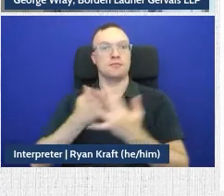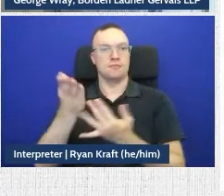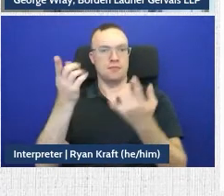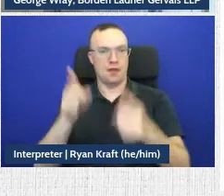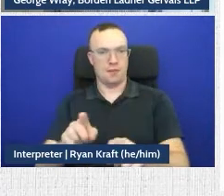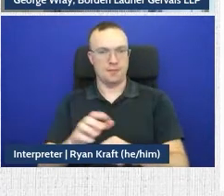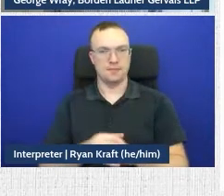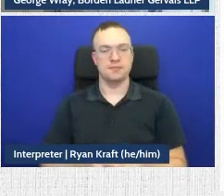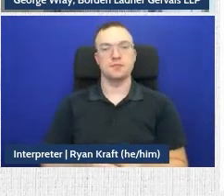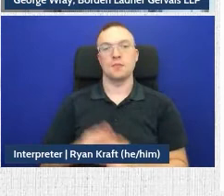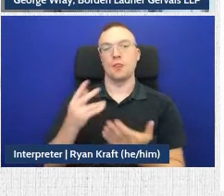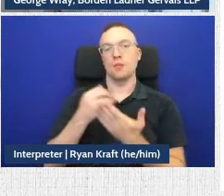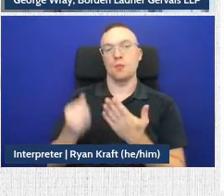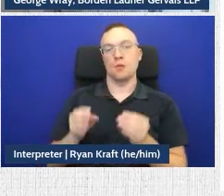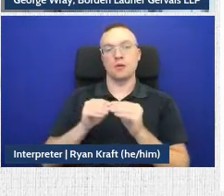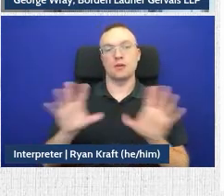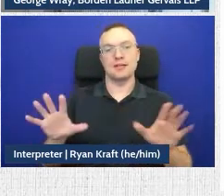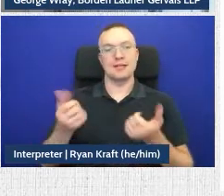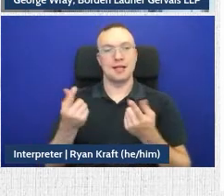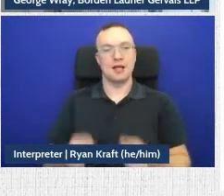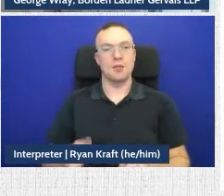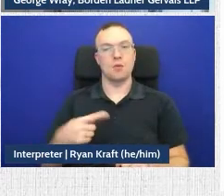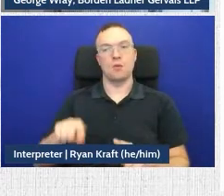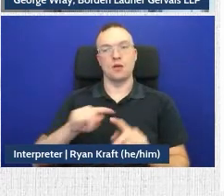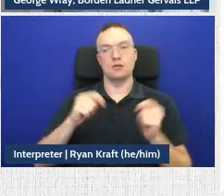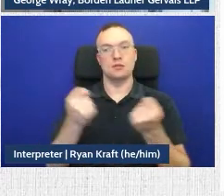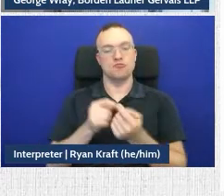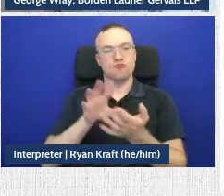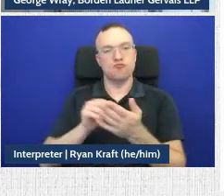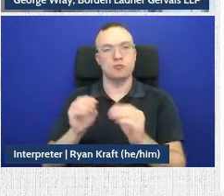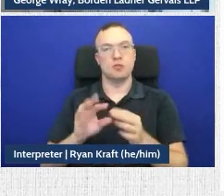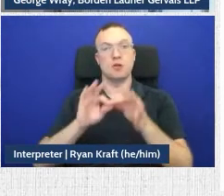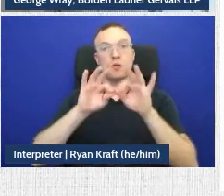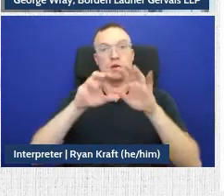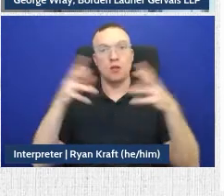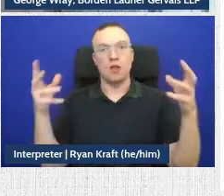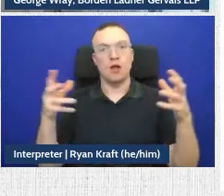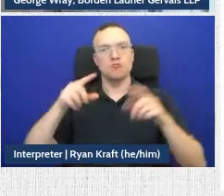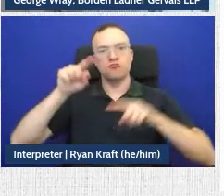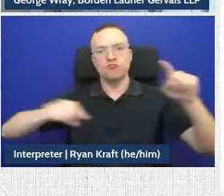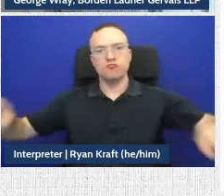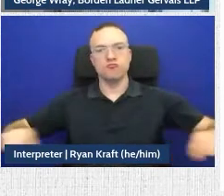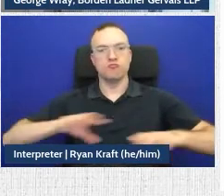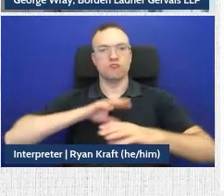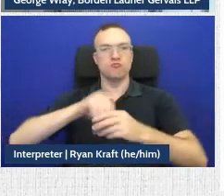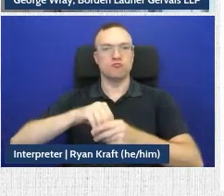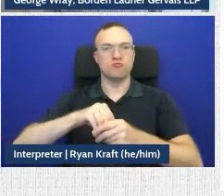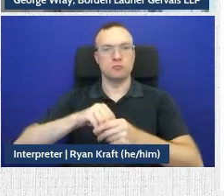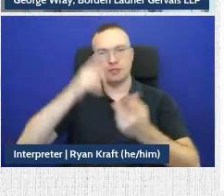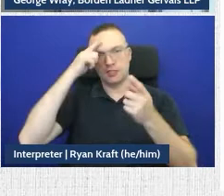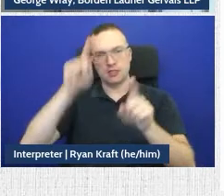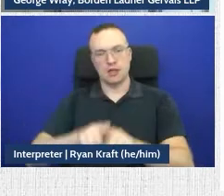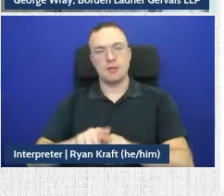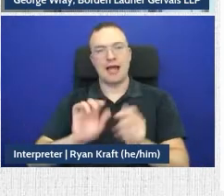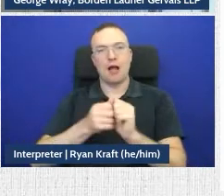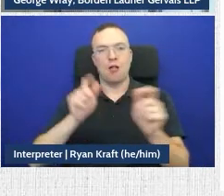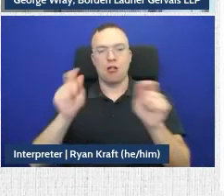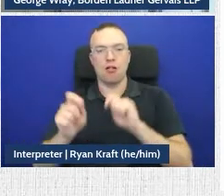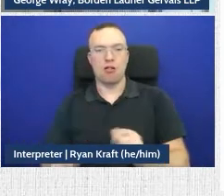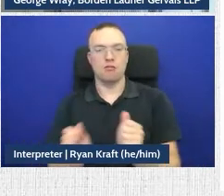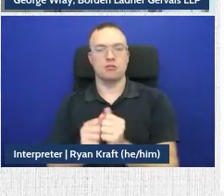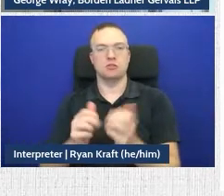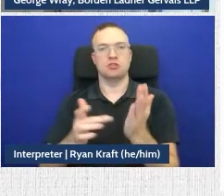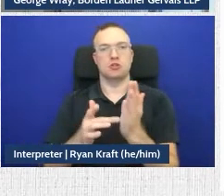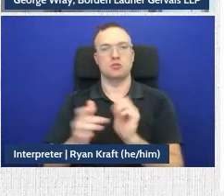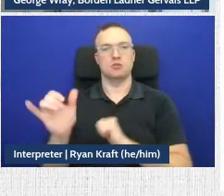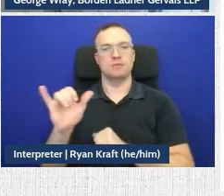the project, we as a team learned about significant variables in reaching settlements and how that can be manipulated by technology.